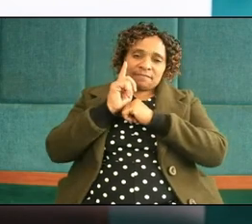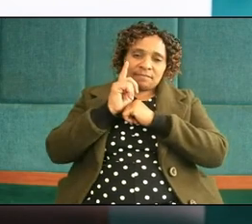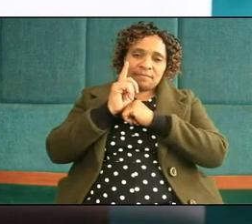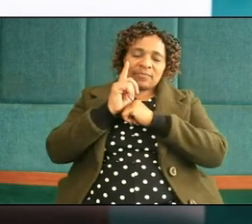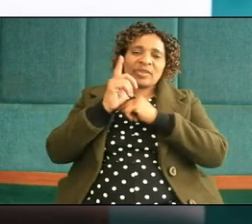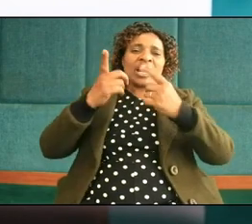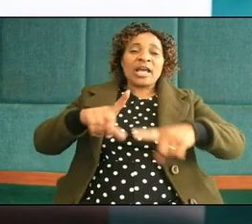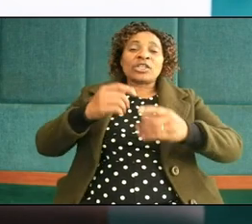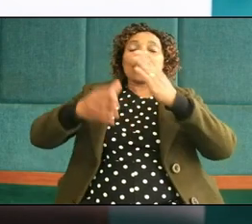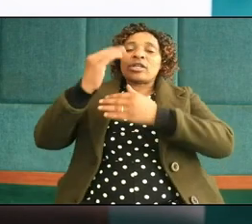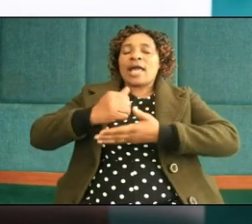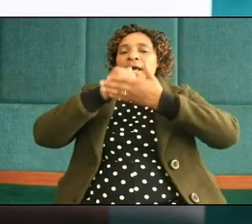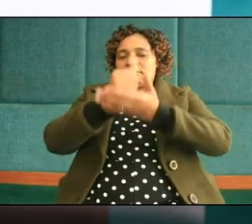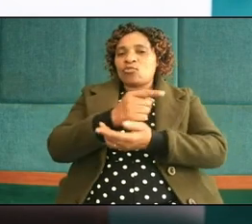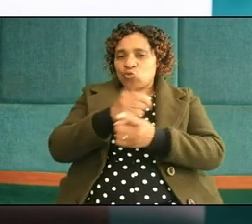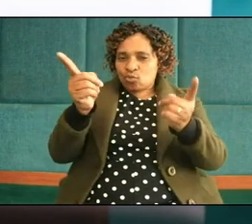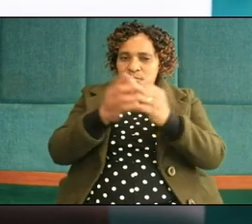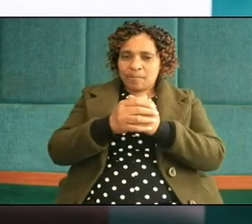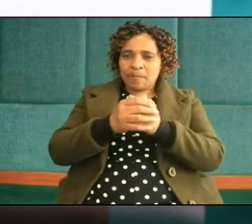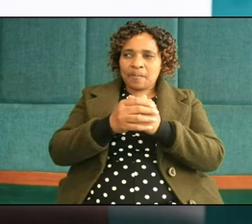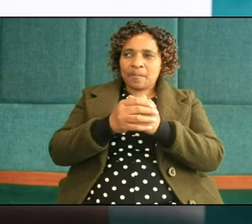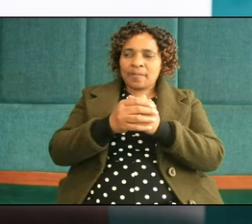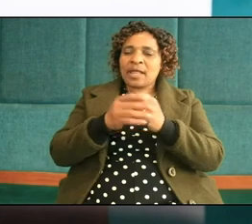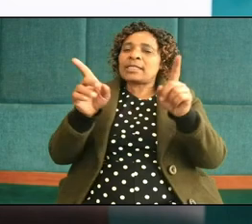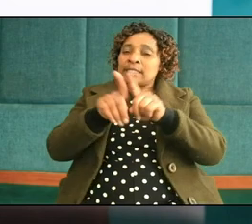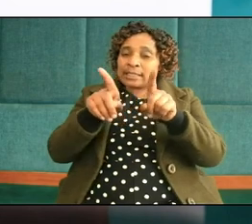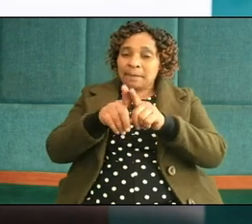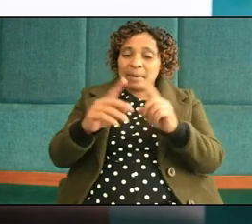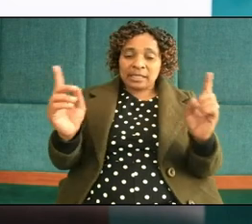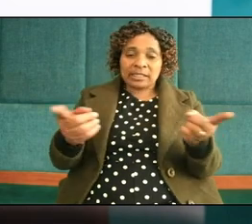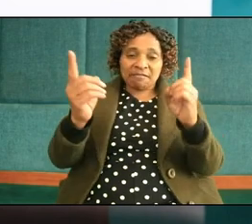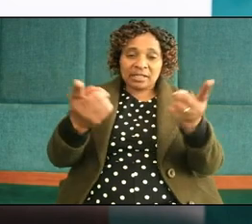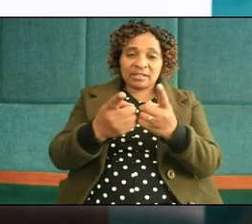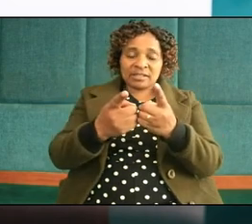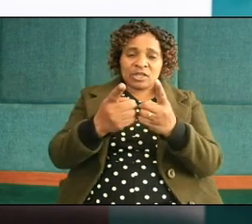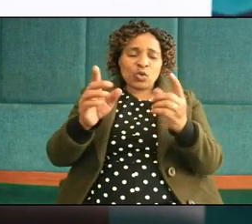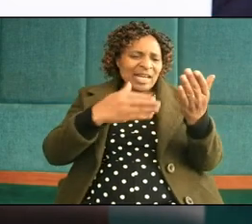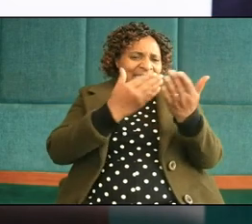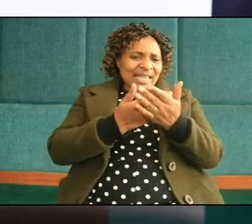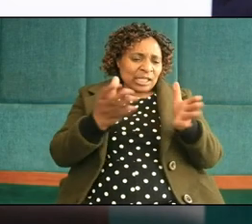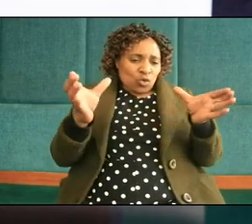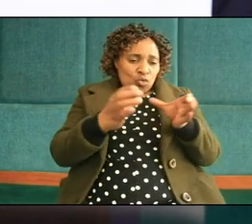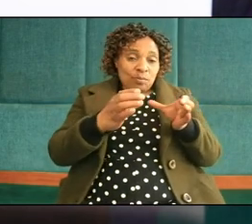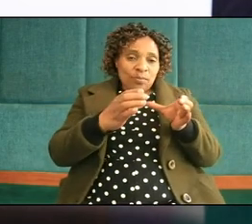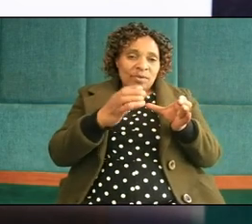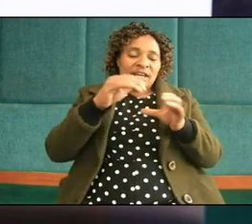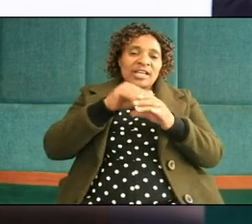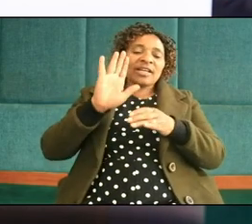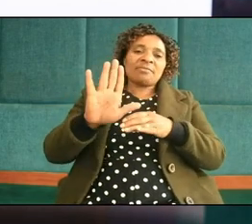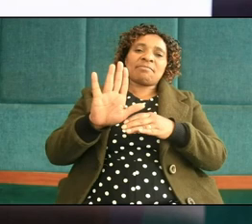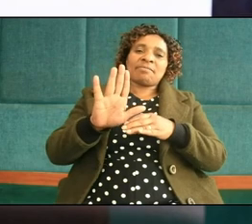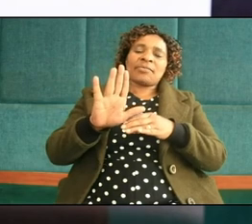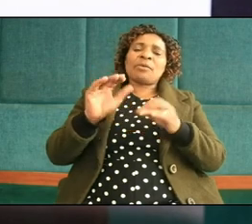let God help you like a shepherd he will tend his flock in his home he